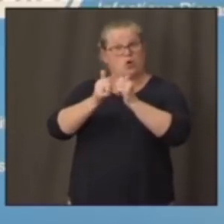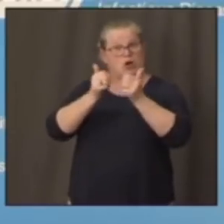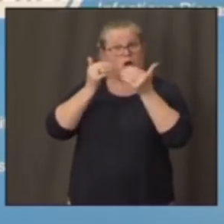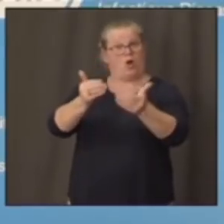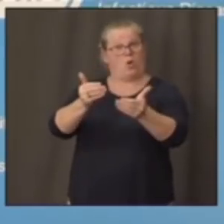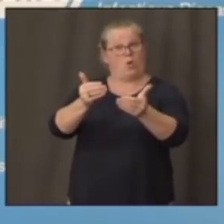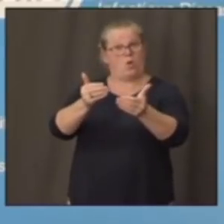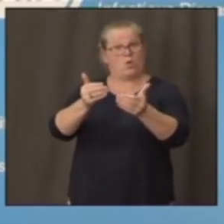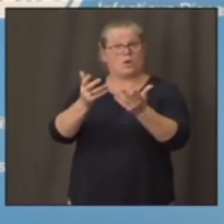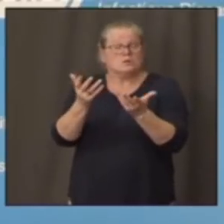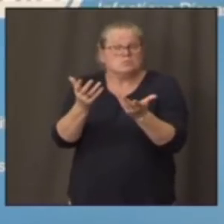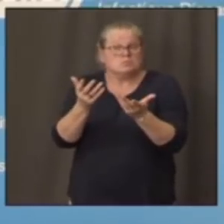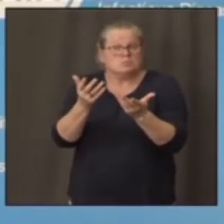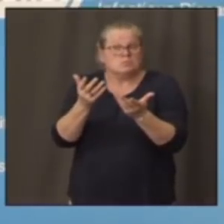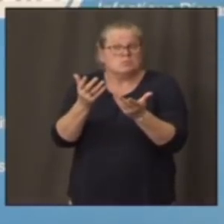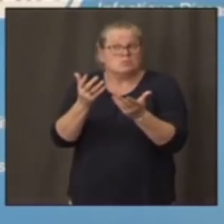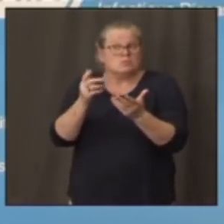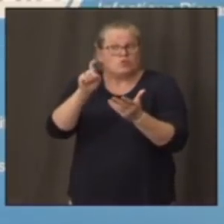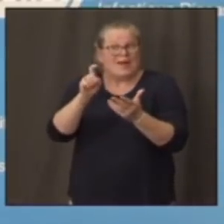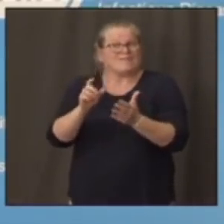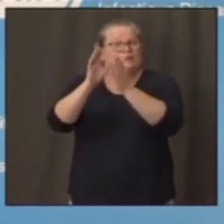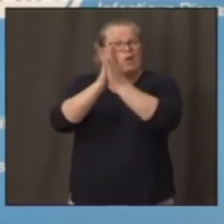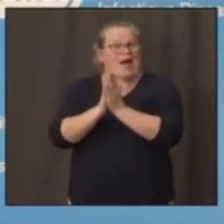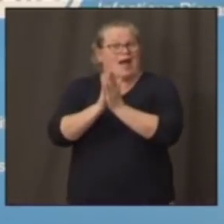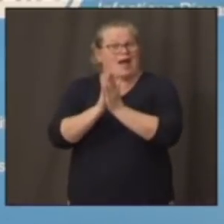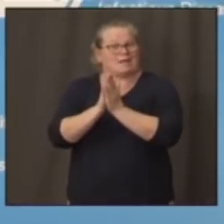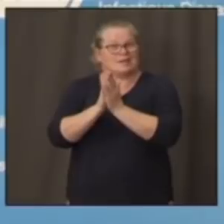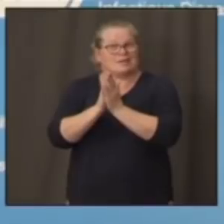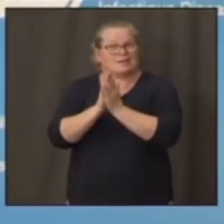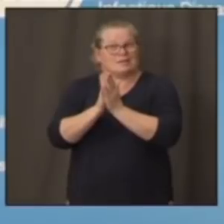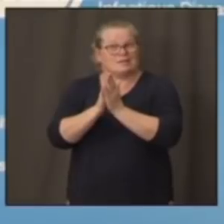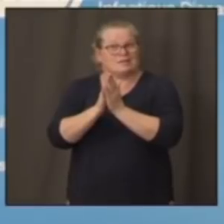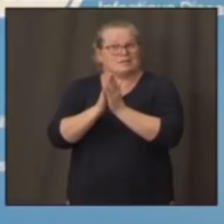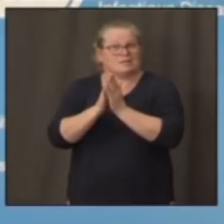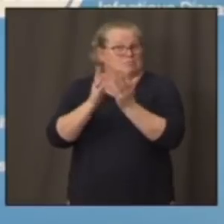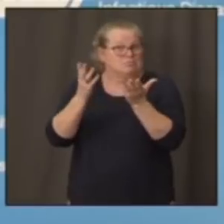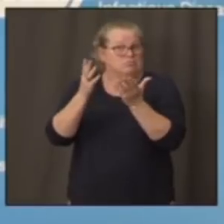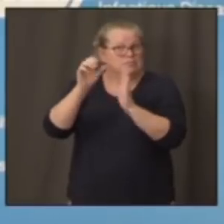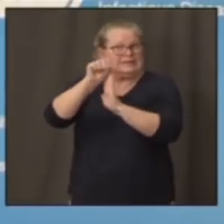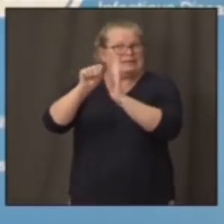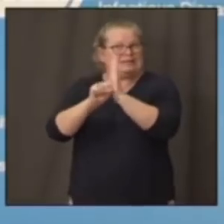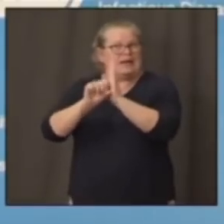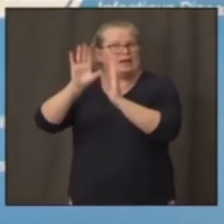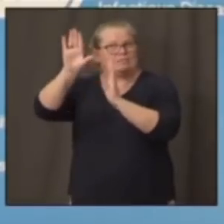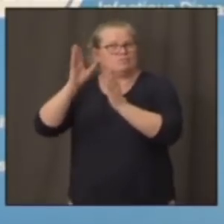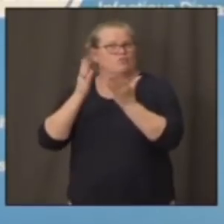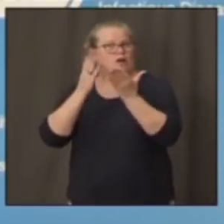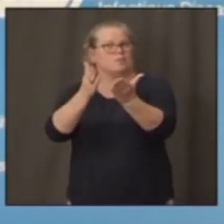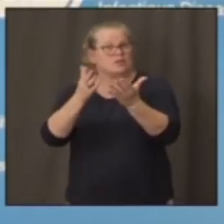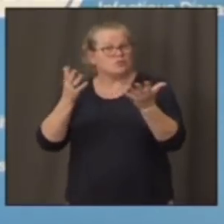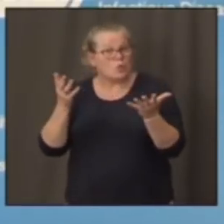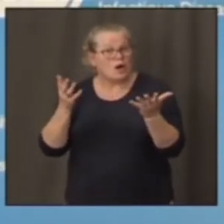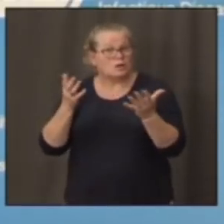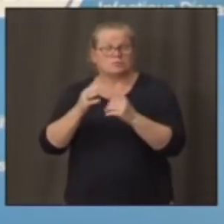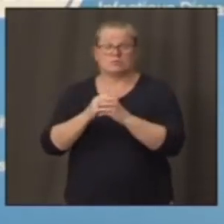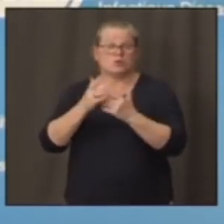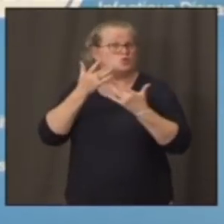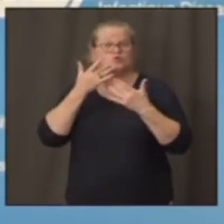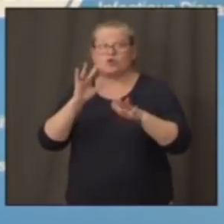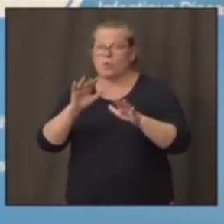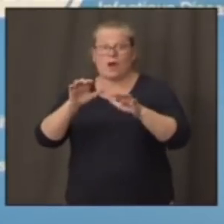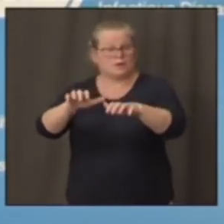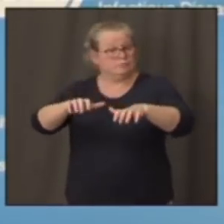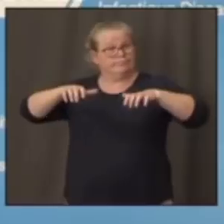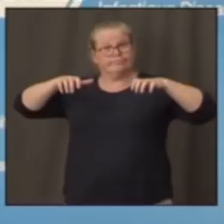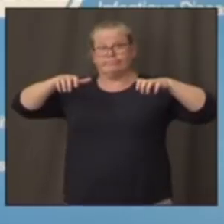questions. The state recommendation is you don't want crowds, particularly indoor